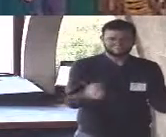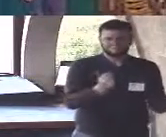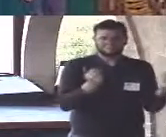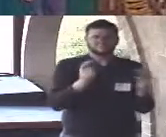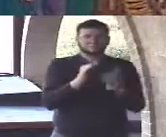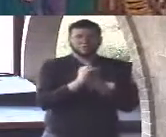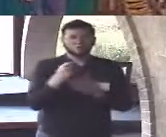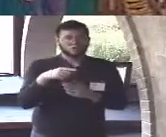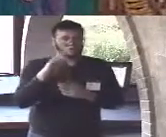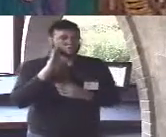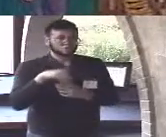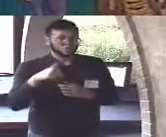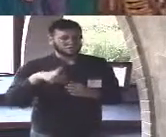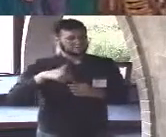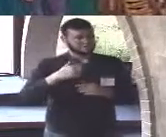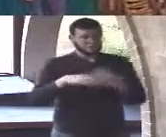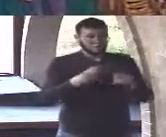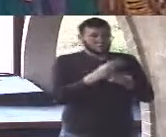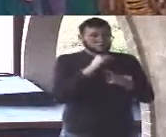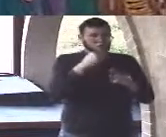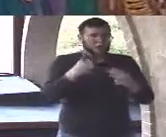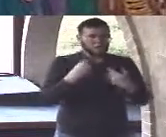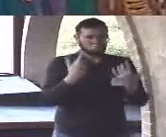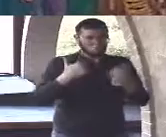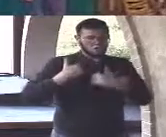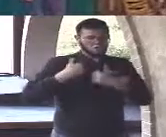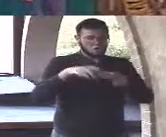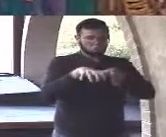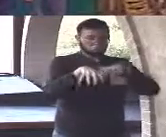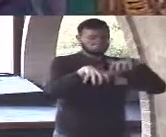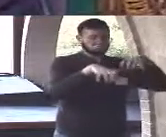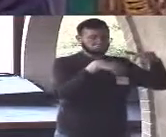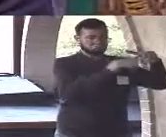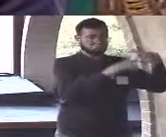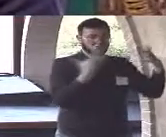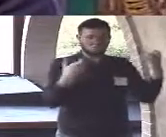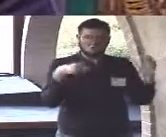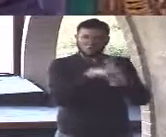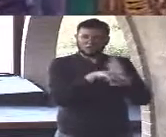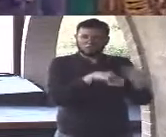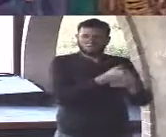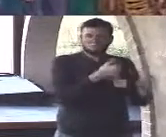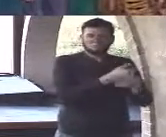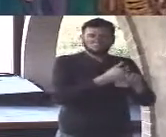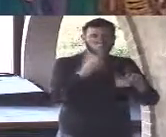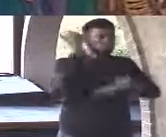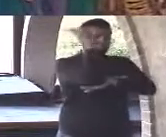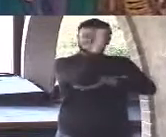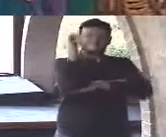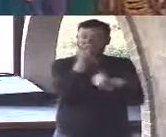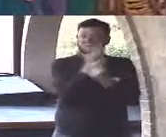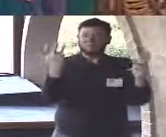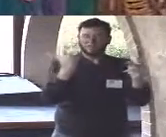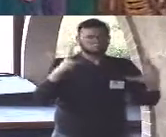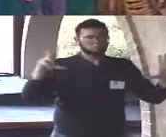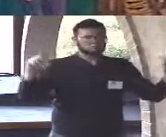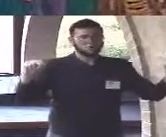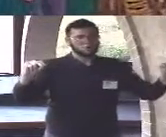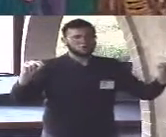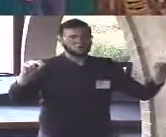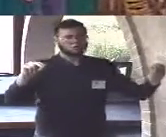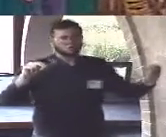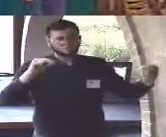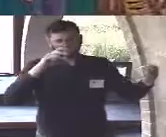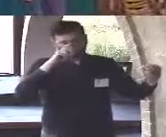anarchists we don't instead we have human beings with